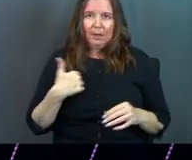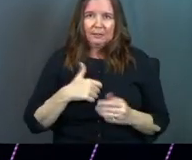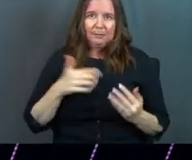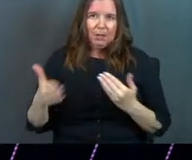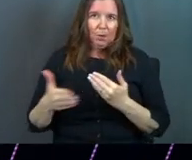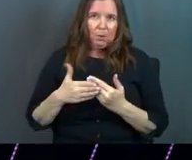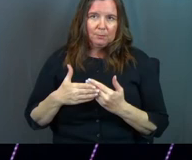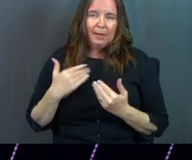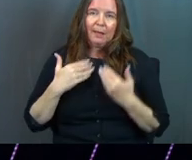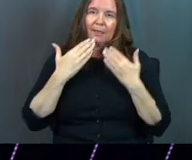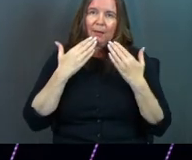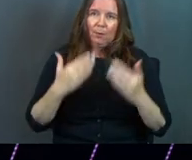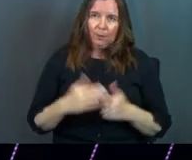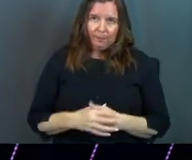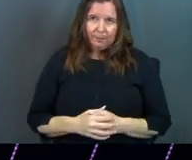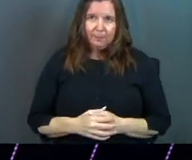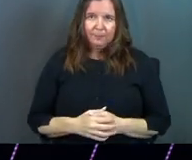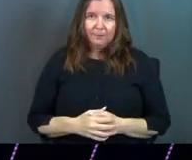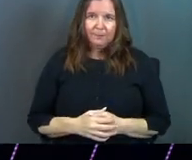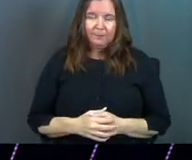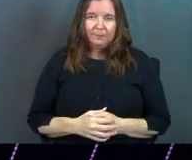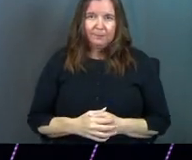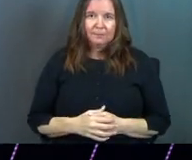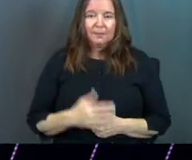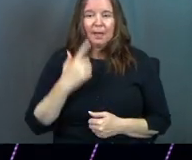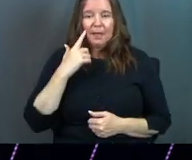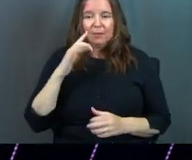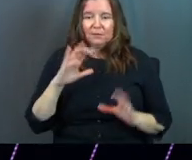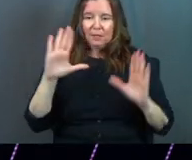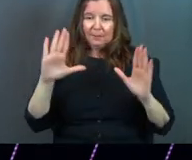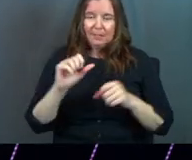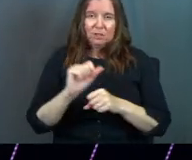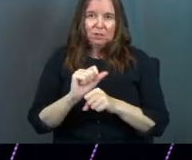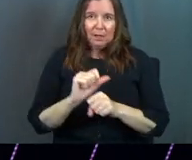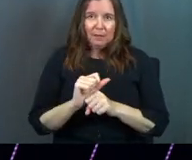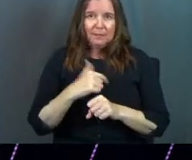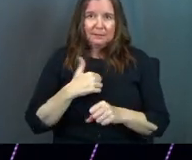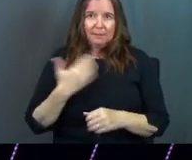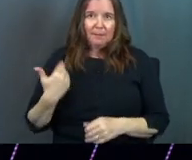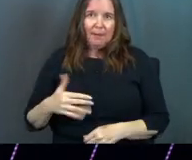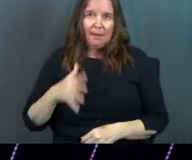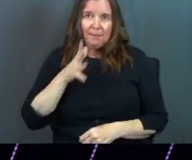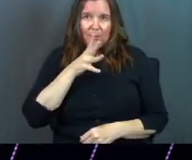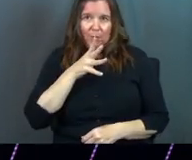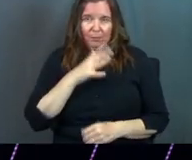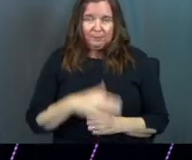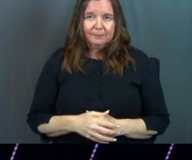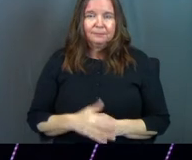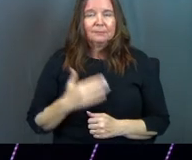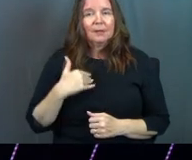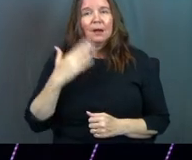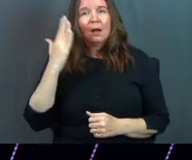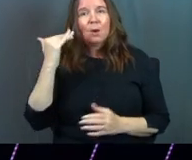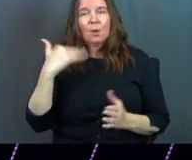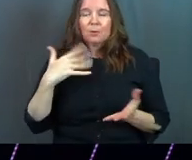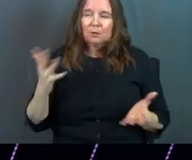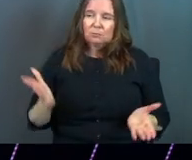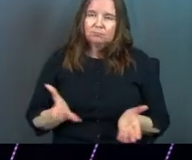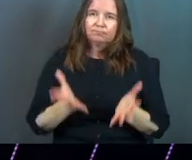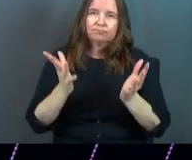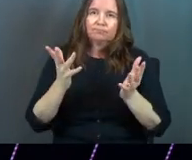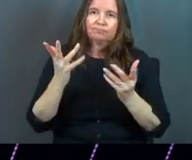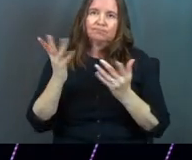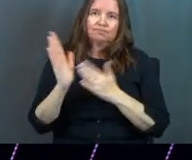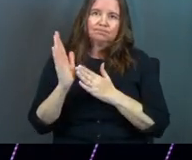us being close by. Thank you. I think you've done an amazing job as my mother. I hope you're lifted up this